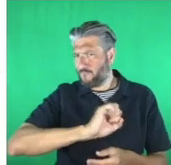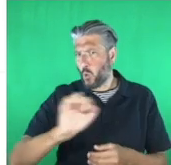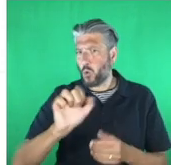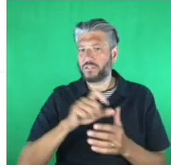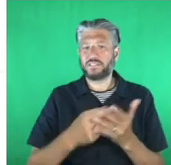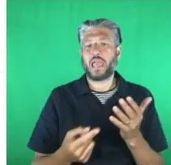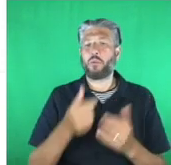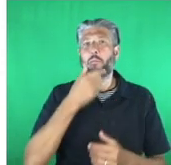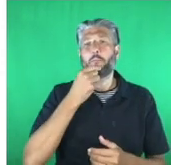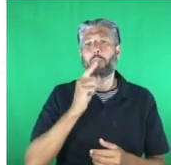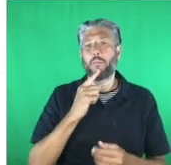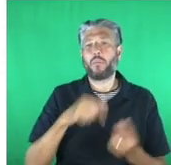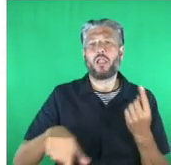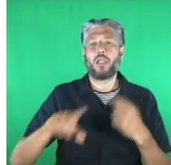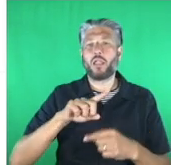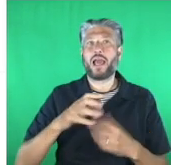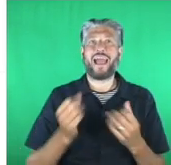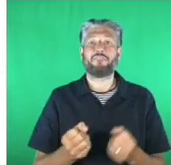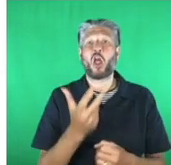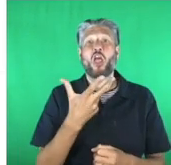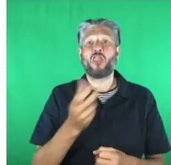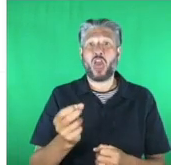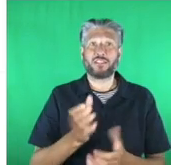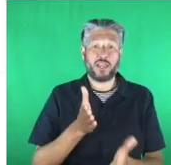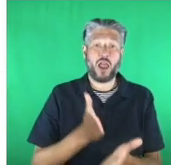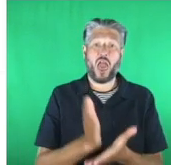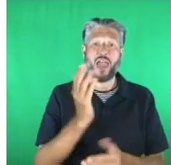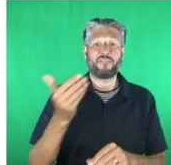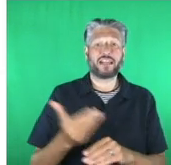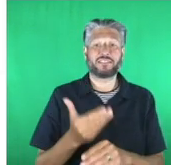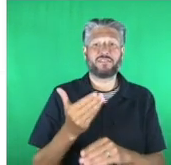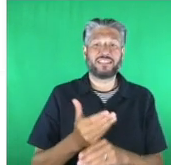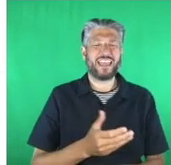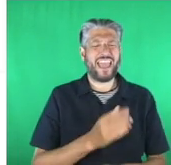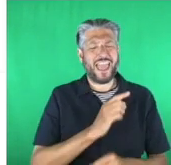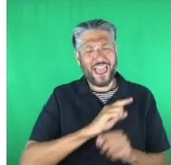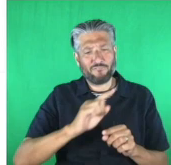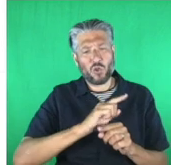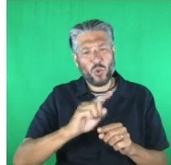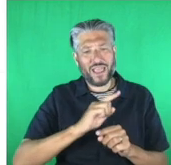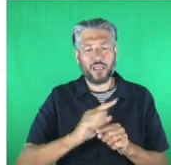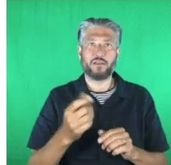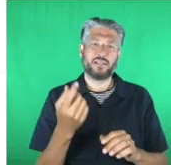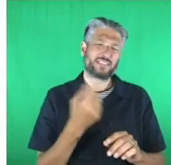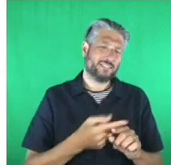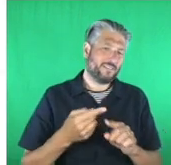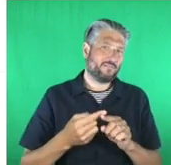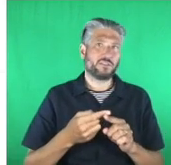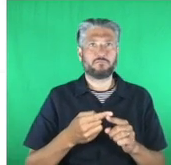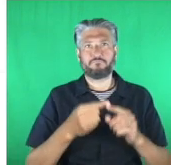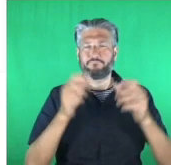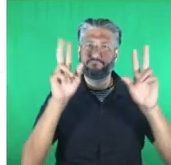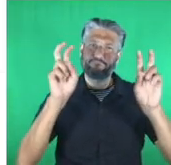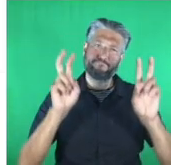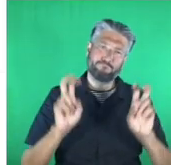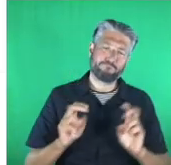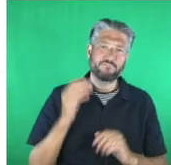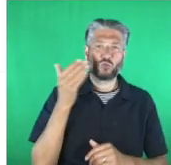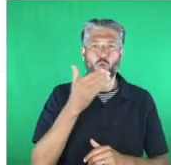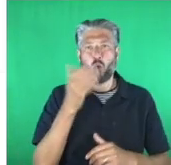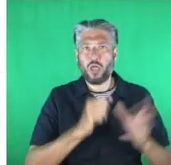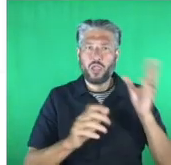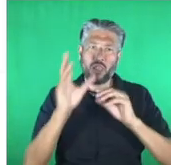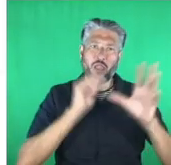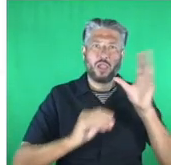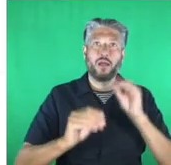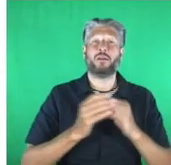30 live activities per week ranging from tai chi to yoga music classes sign classes and more charity ewan's guide